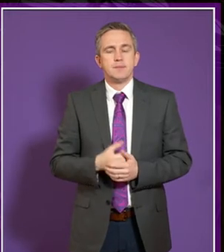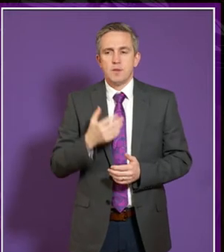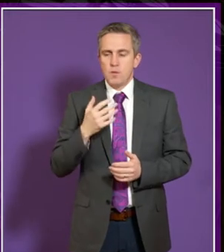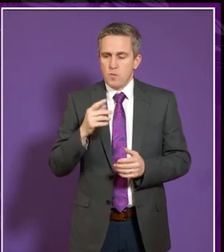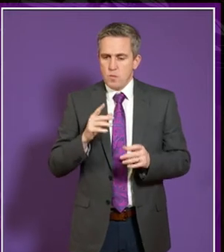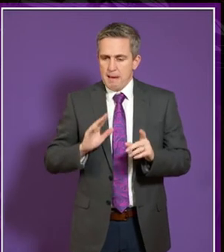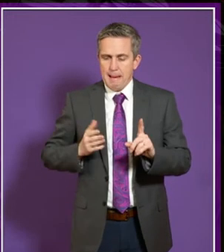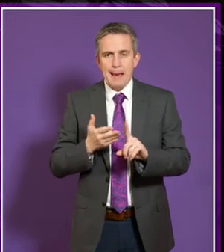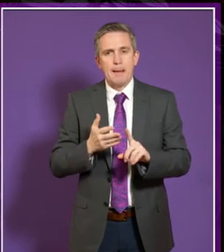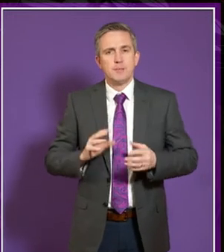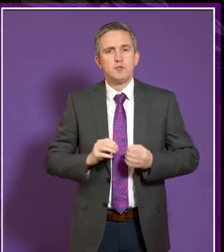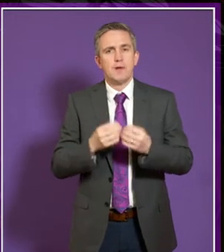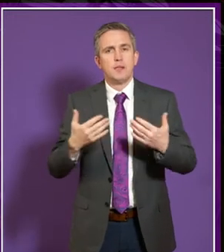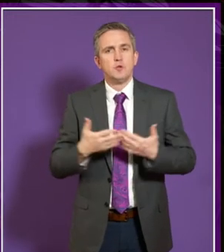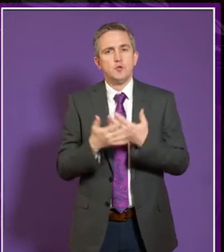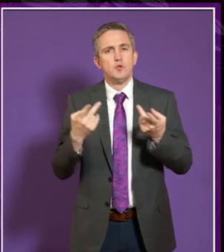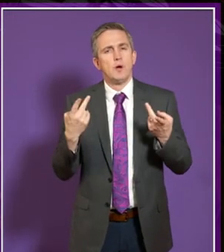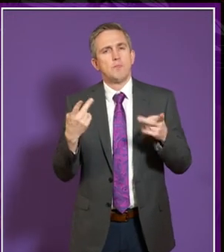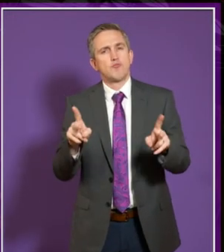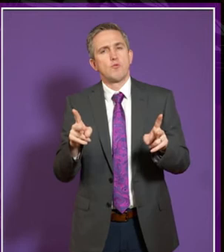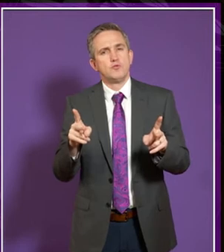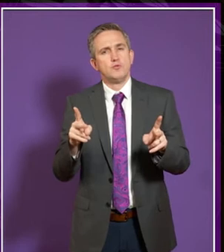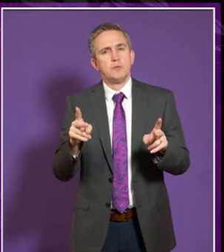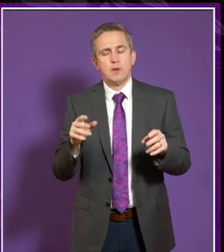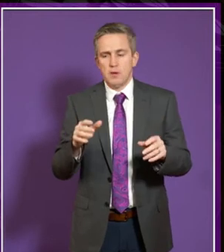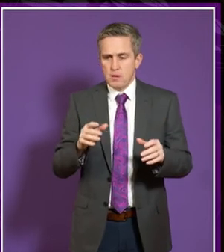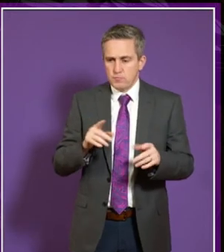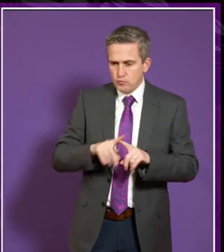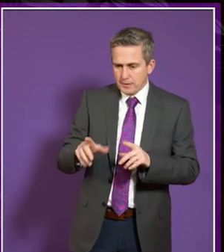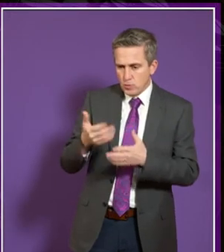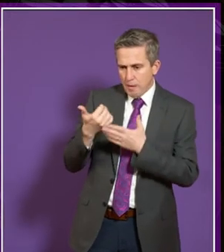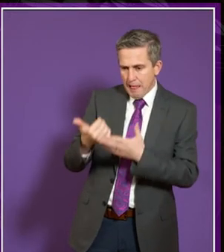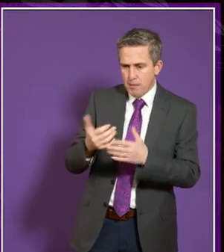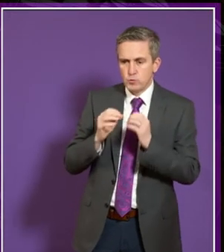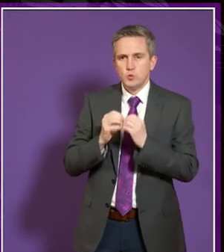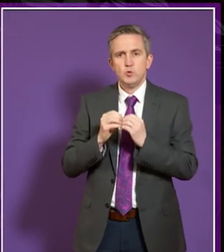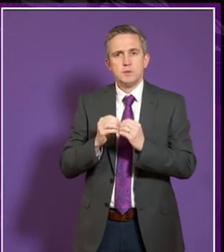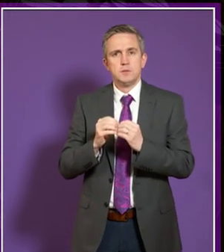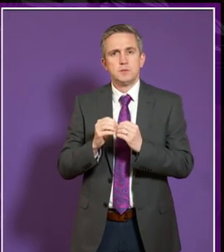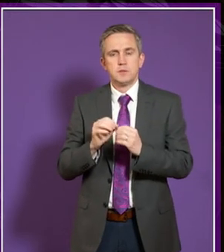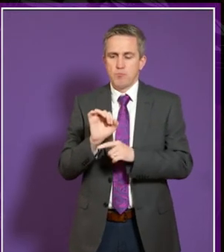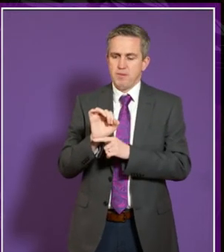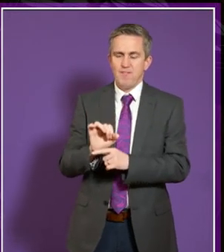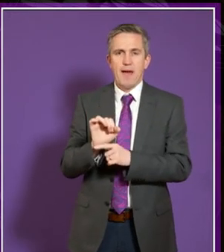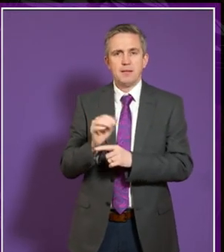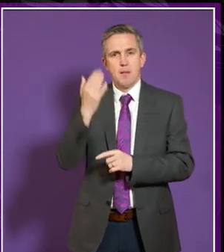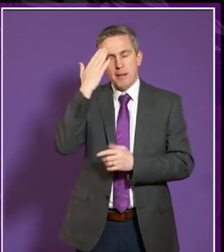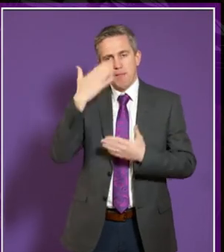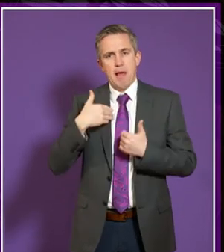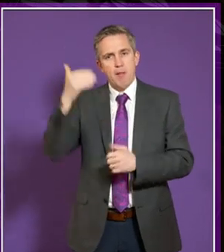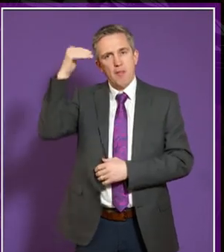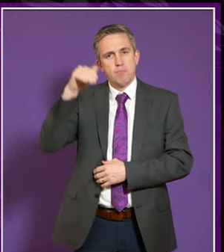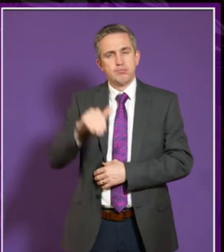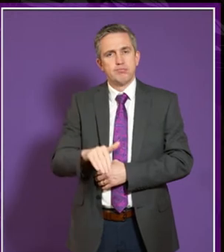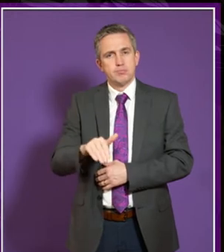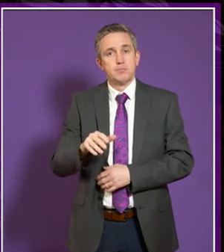strategy whereby we're focusing very much on prevention and awareness raising we're working